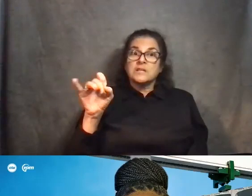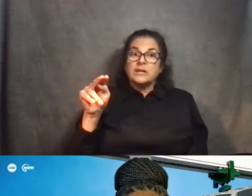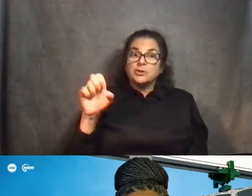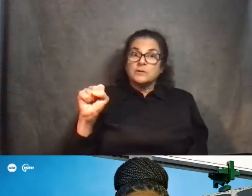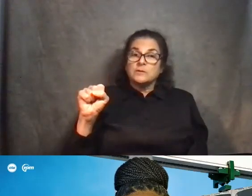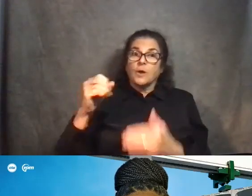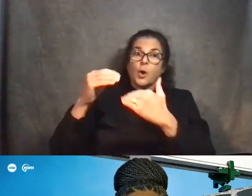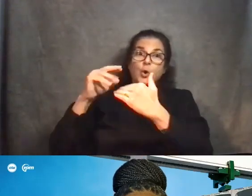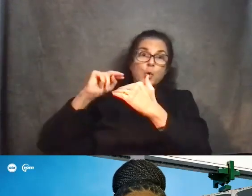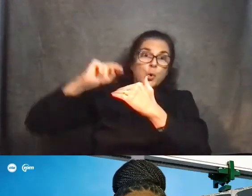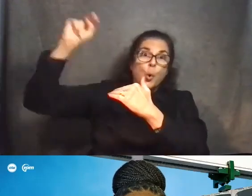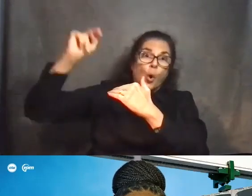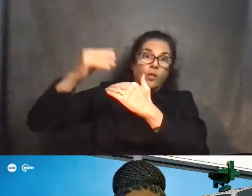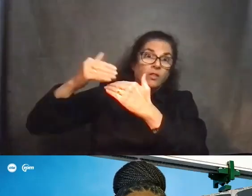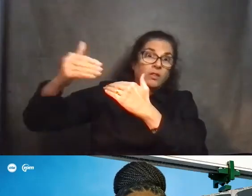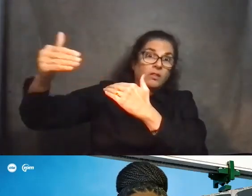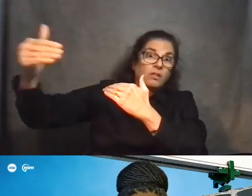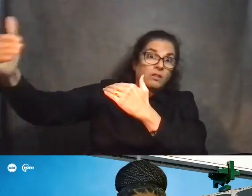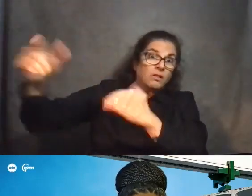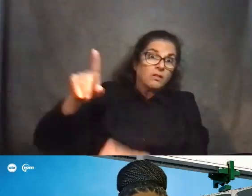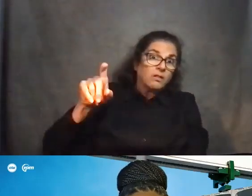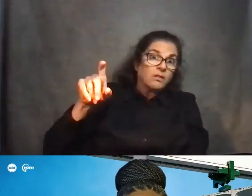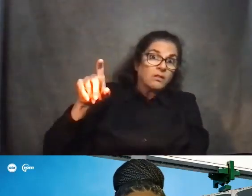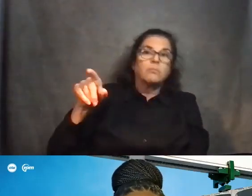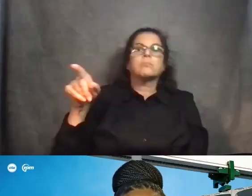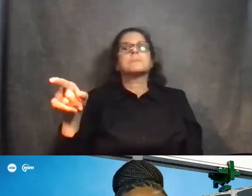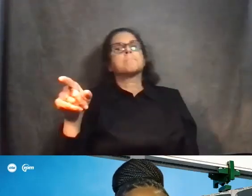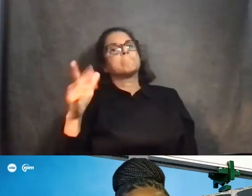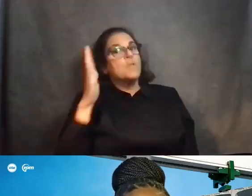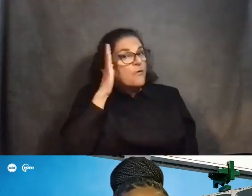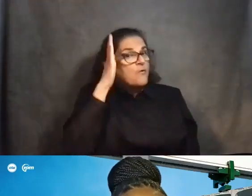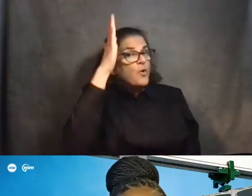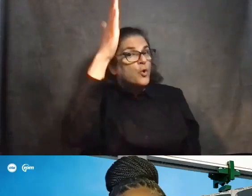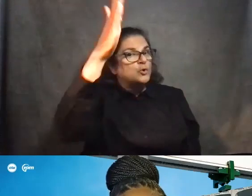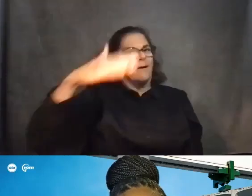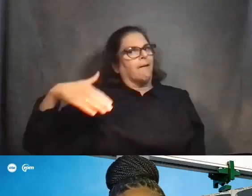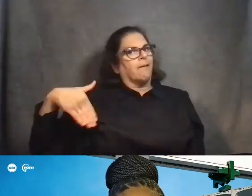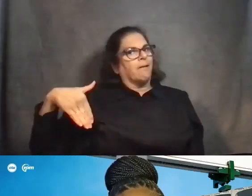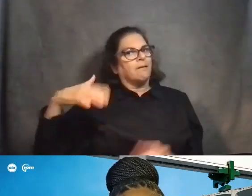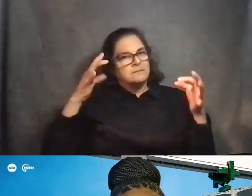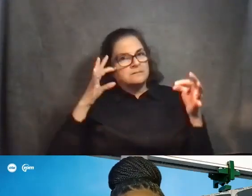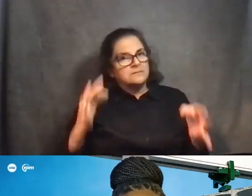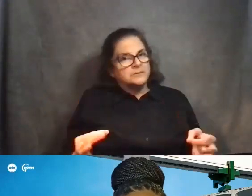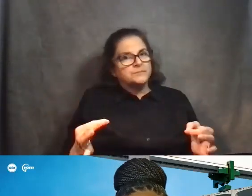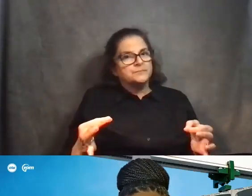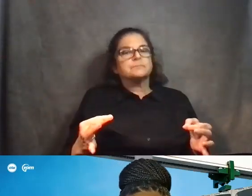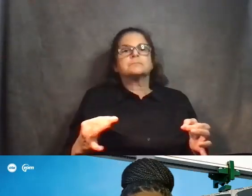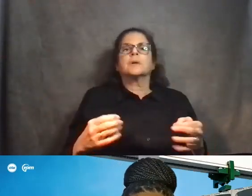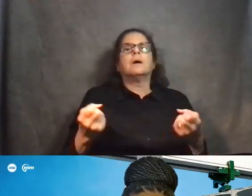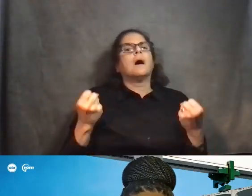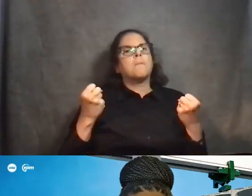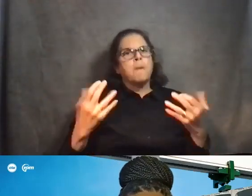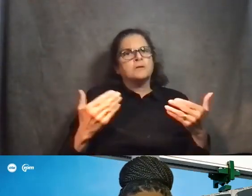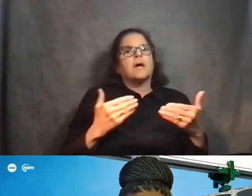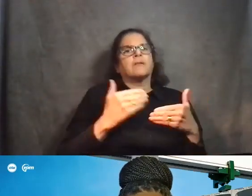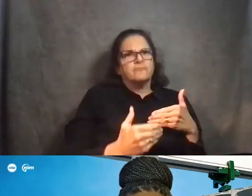So future phases of RPM are still being determined. As we've said all along that this is a multi-phase project.